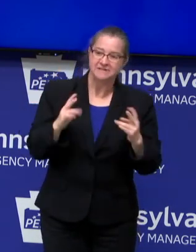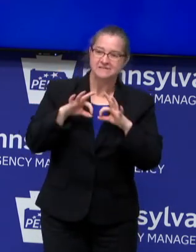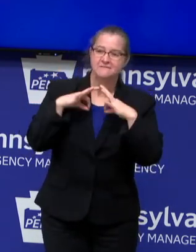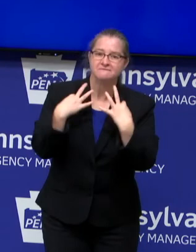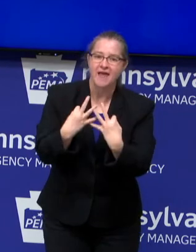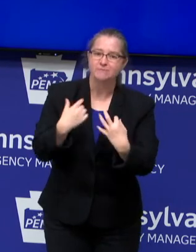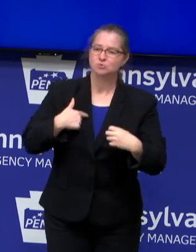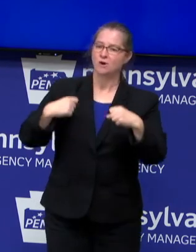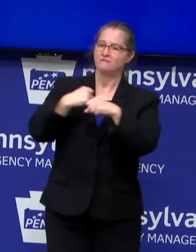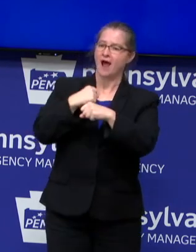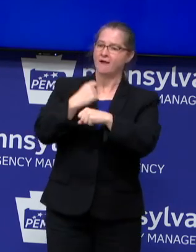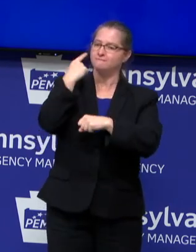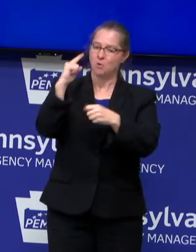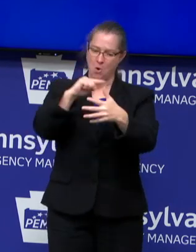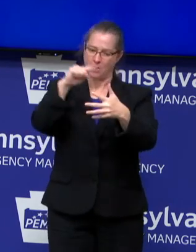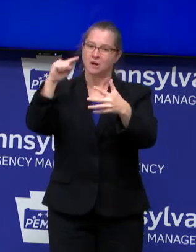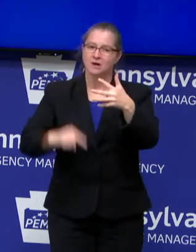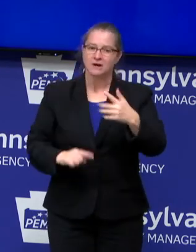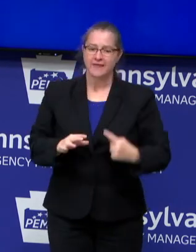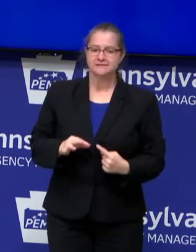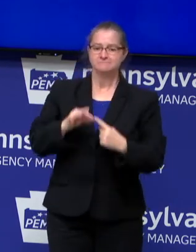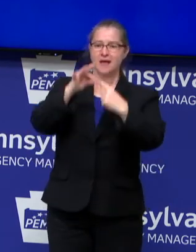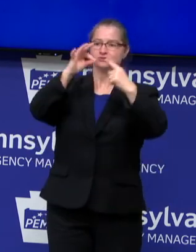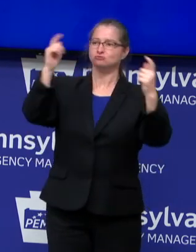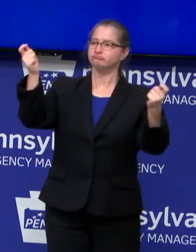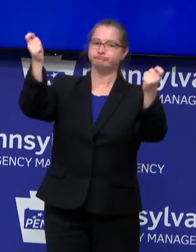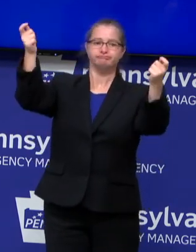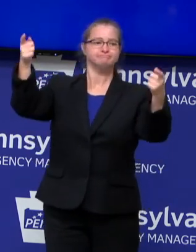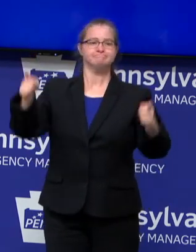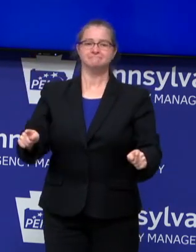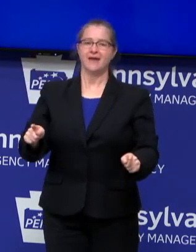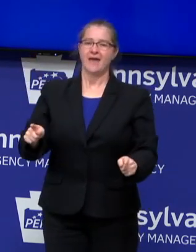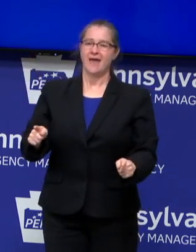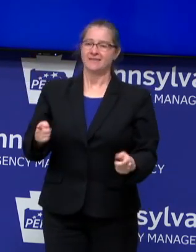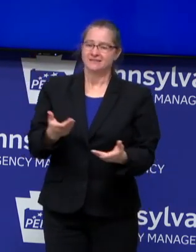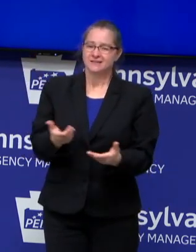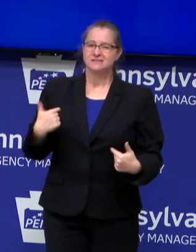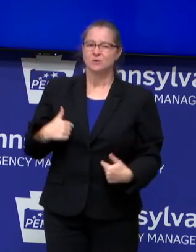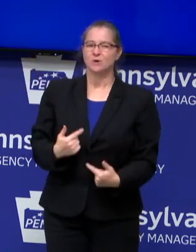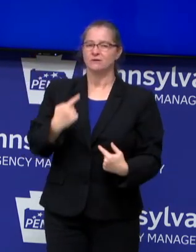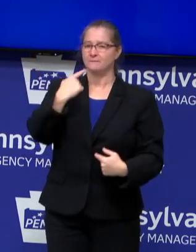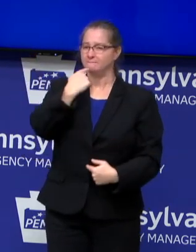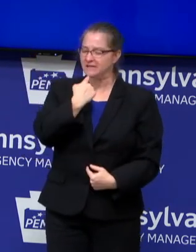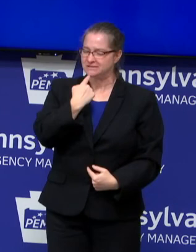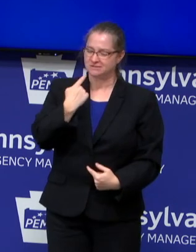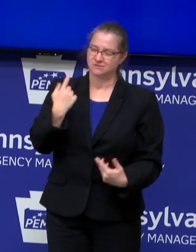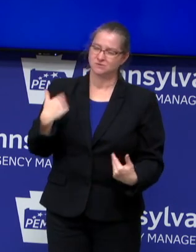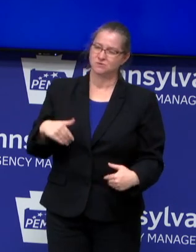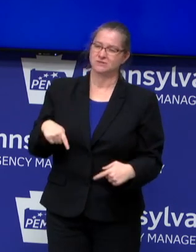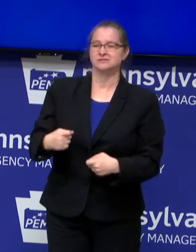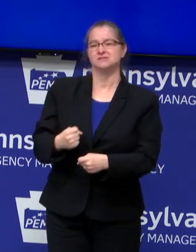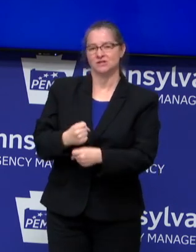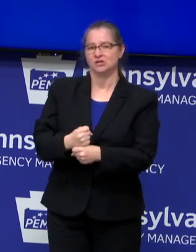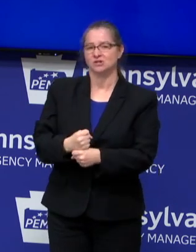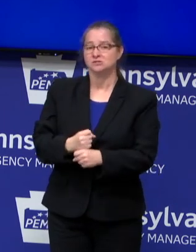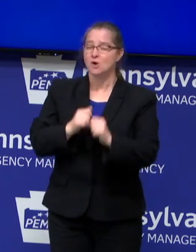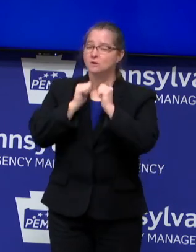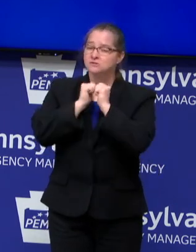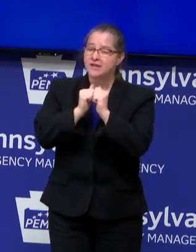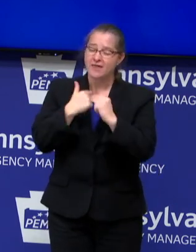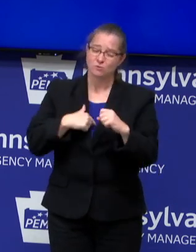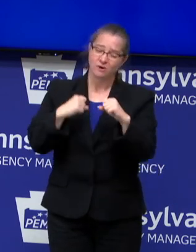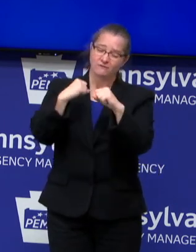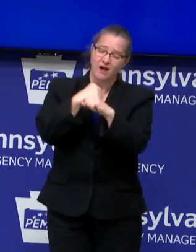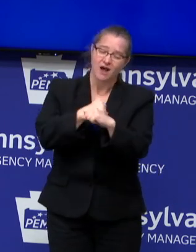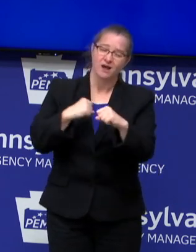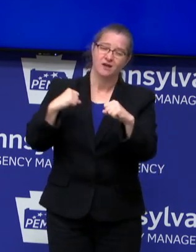for the special occasions and the everyday moments we're all missing so badly this year. Together, we're fighting for a